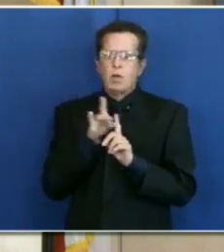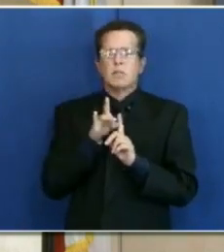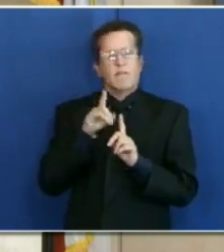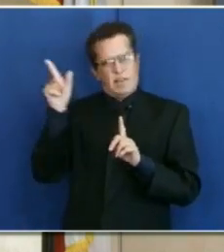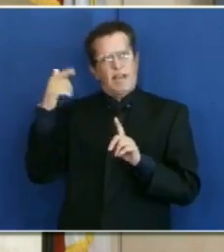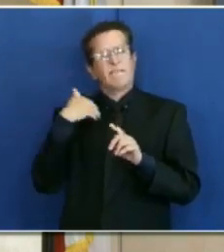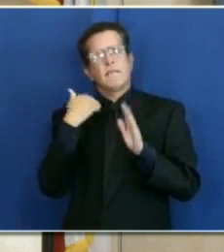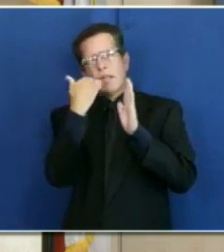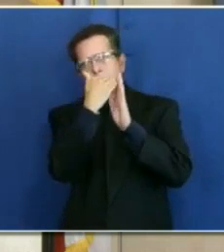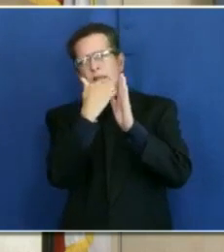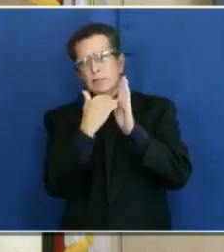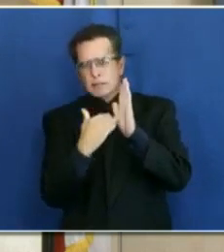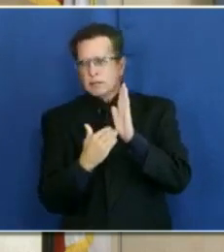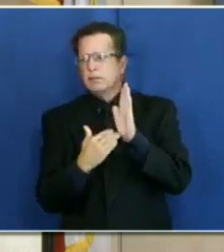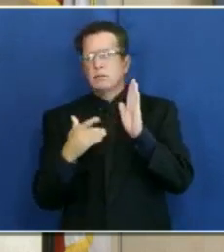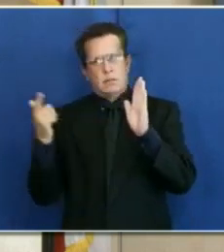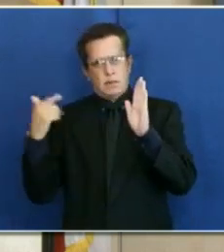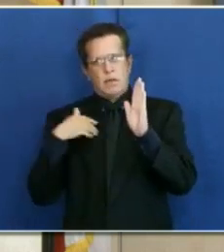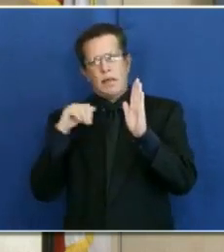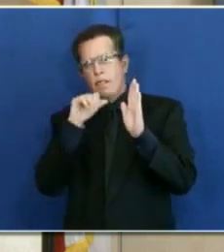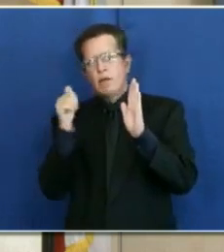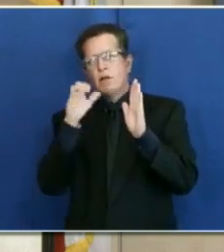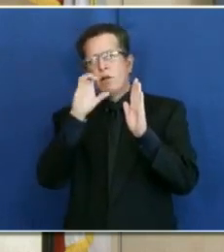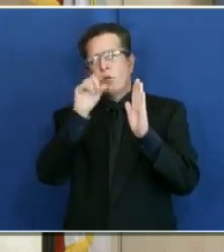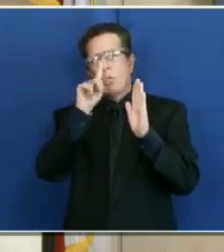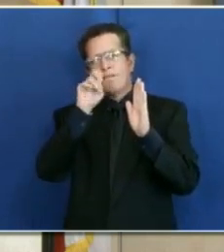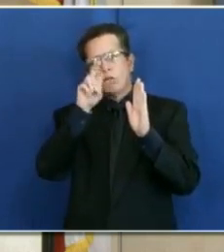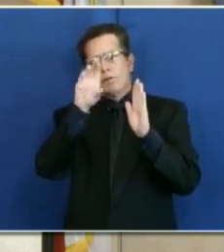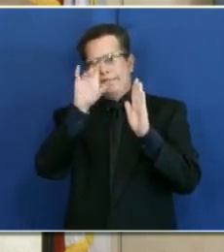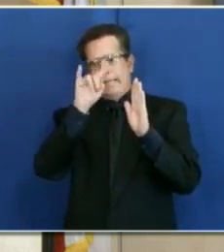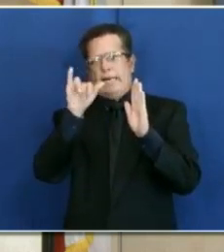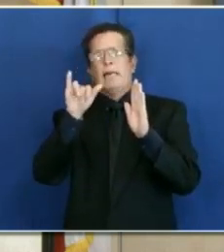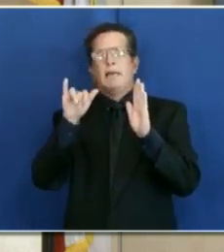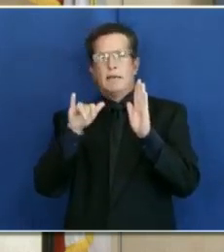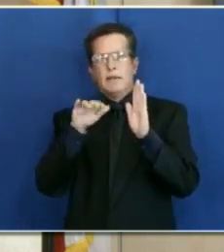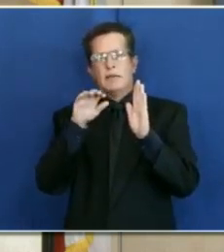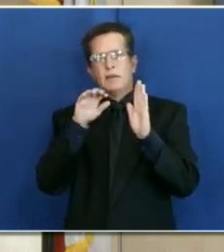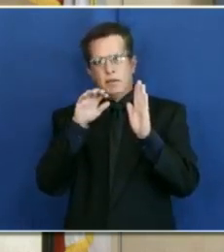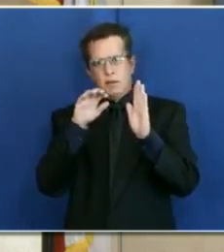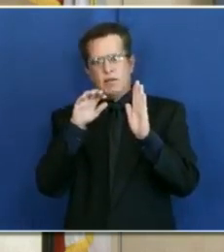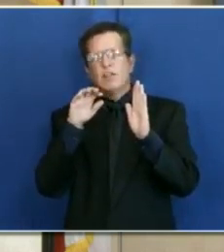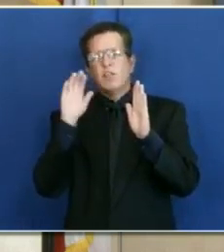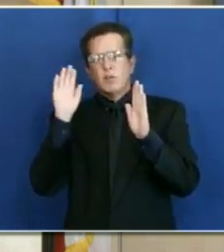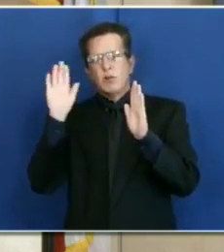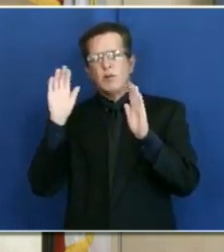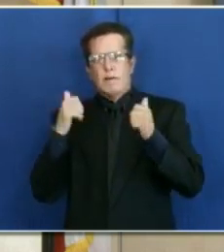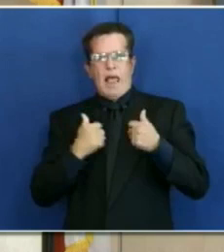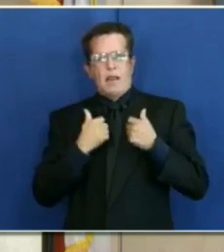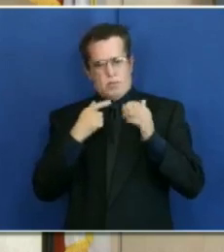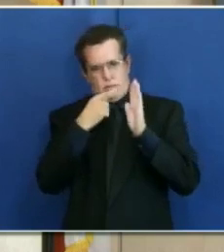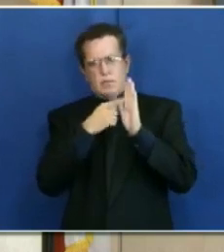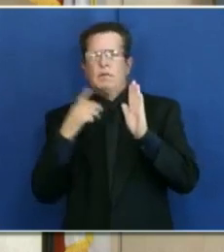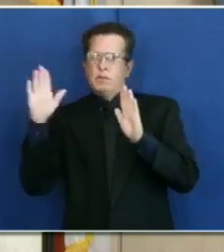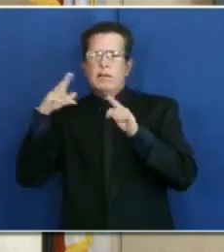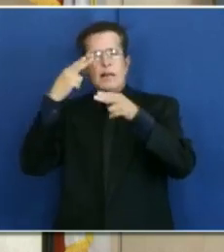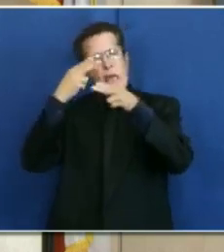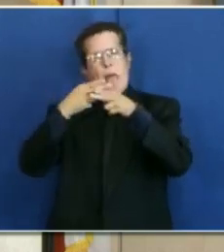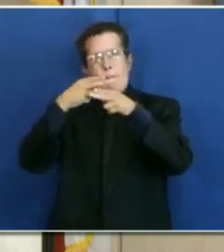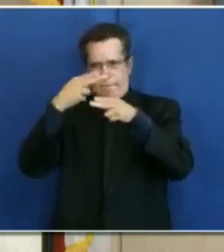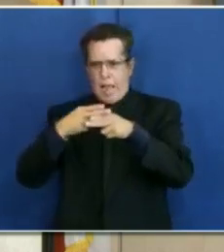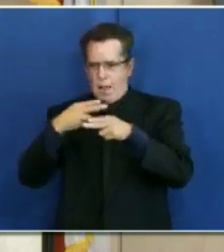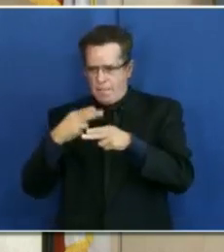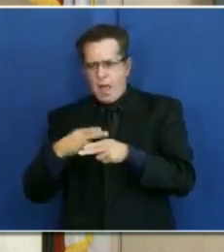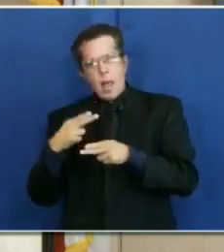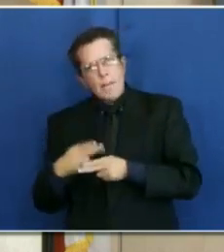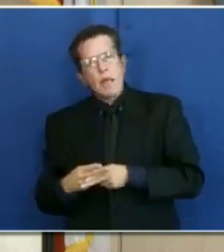something called Ushinoya and Culver City at 5495 Sepulveda Boulevard, Suite H. So how come we